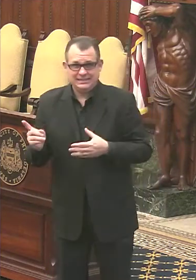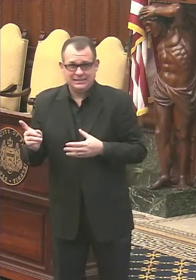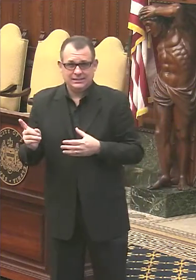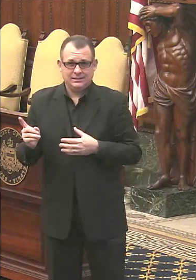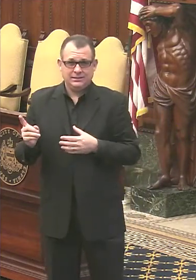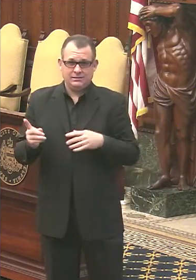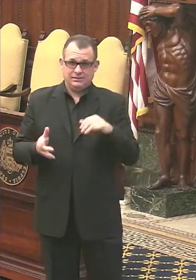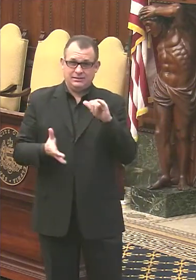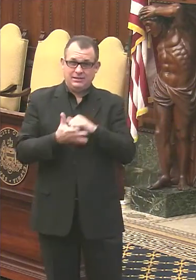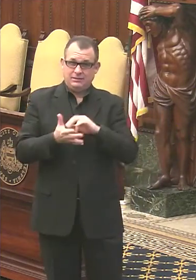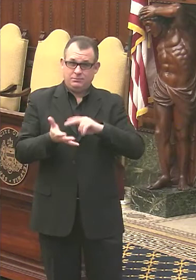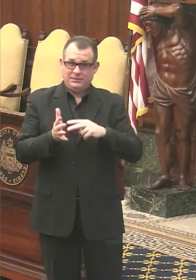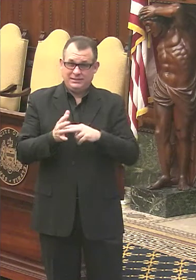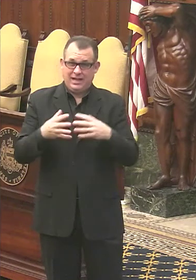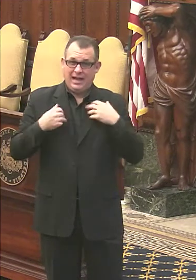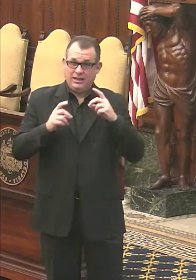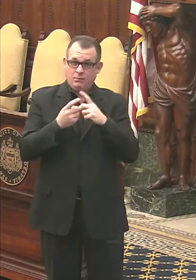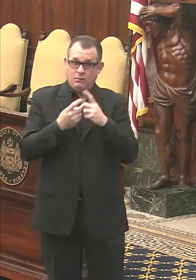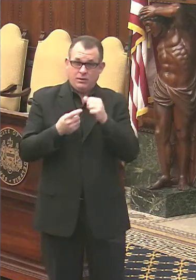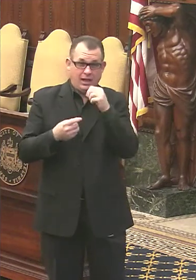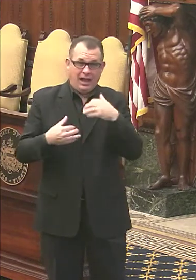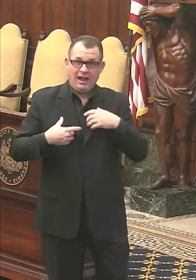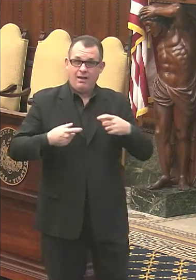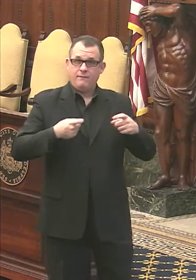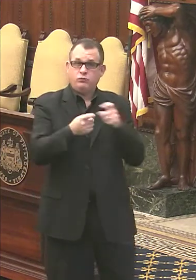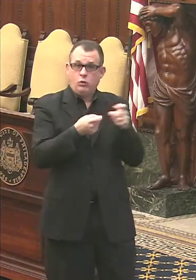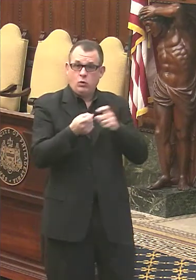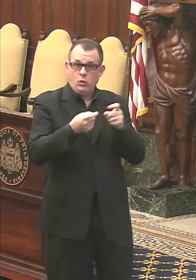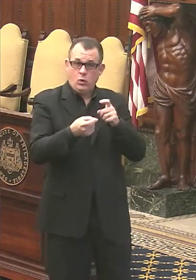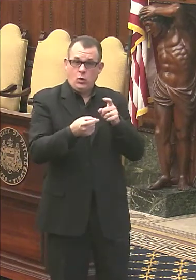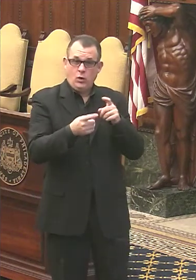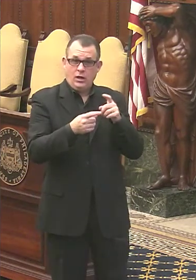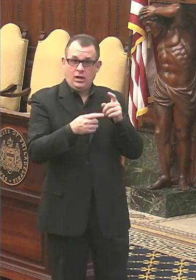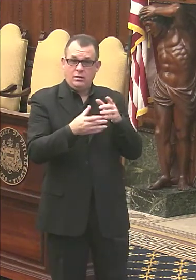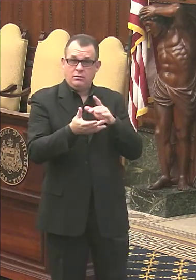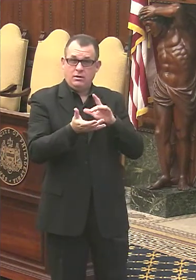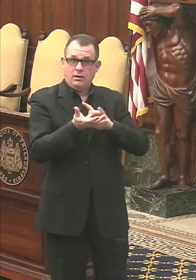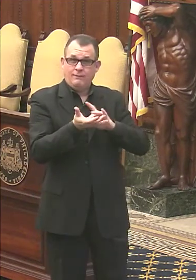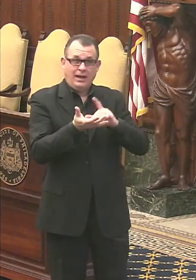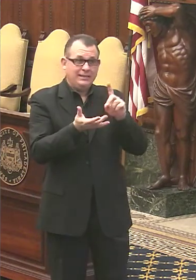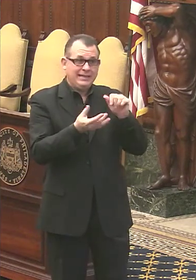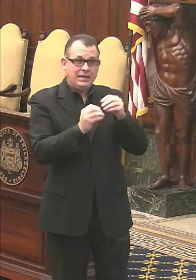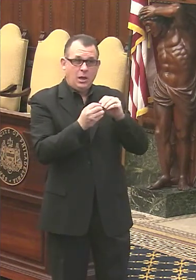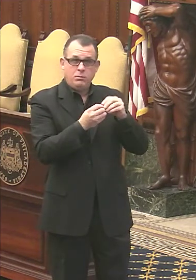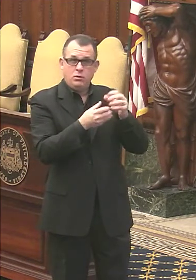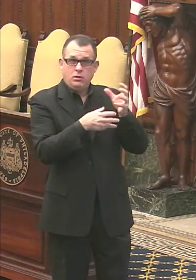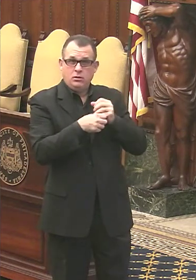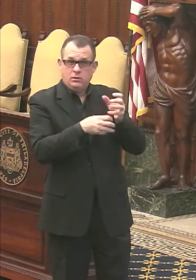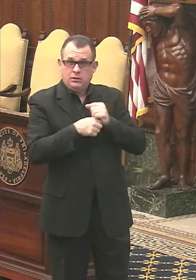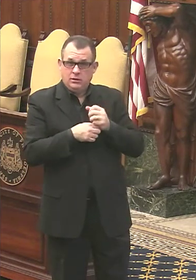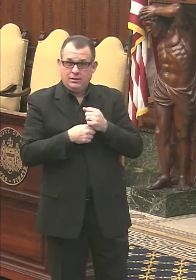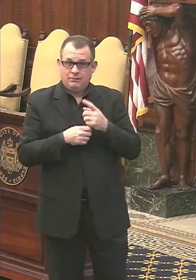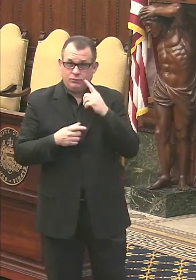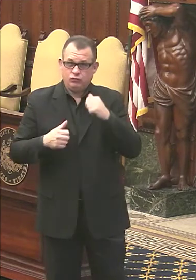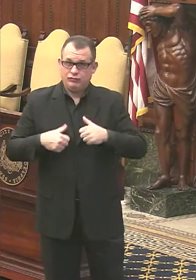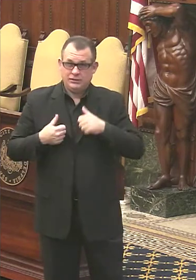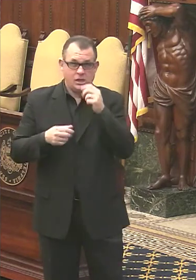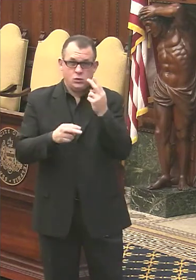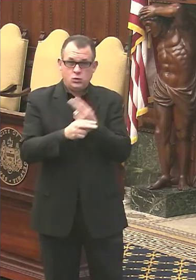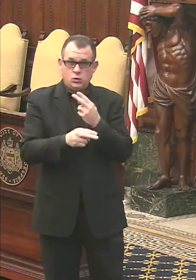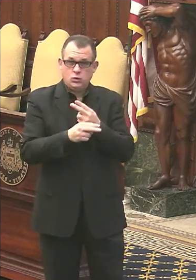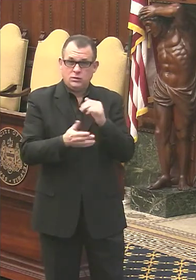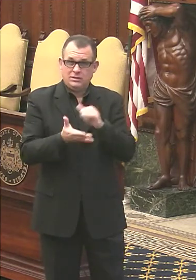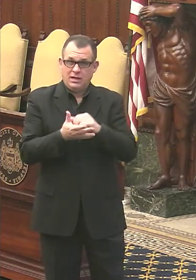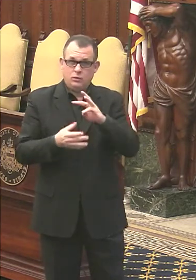does this mean that the health department does not have oversight of the medical data that was supplied by the 60,000 residents who use that preregistry site to date?